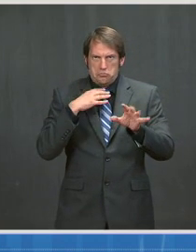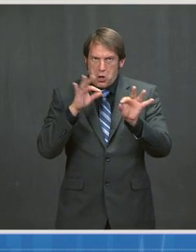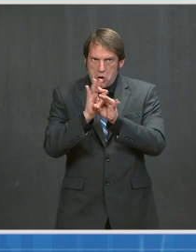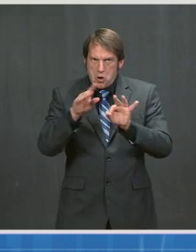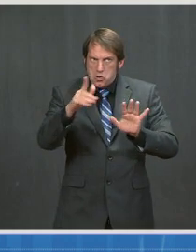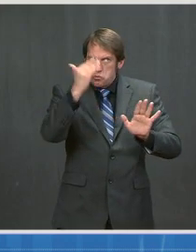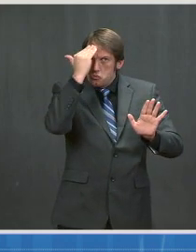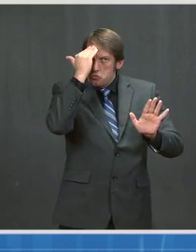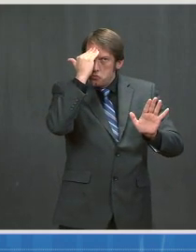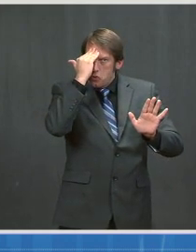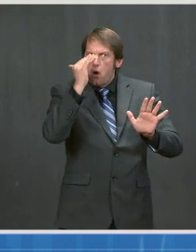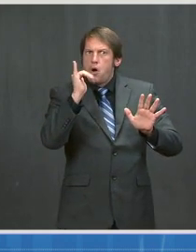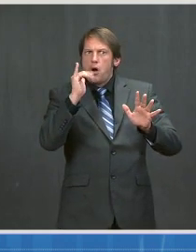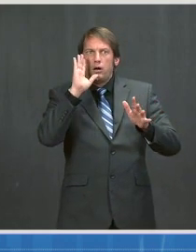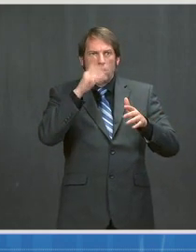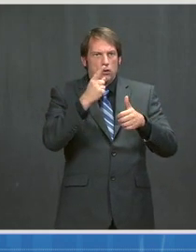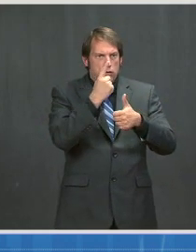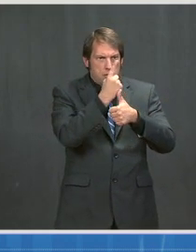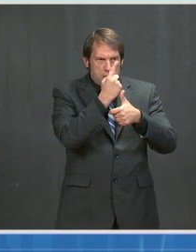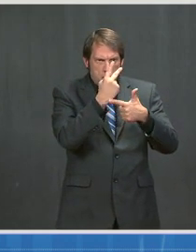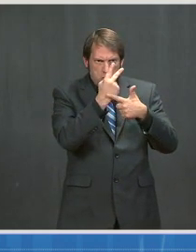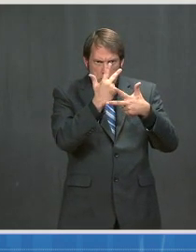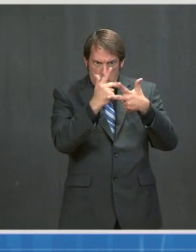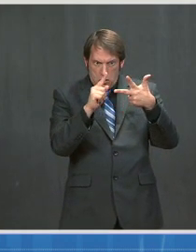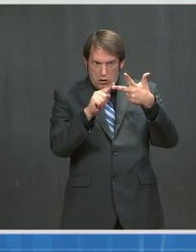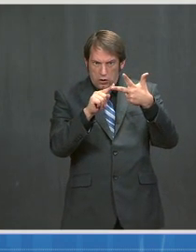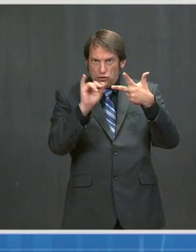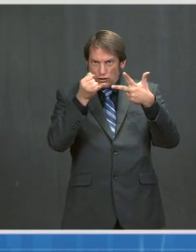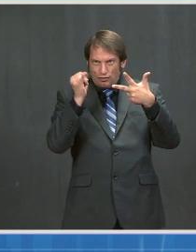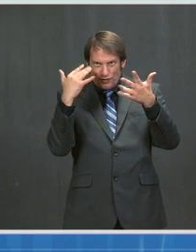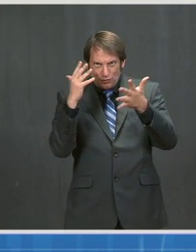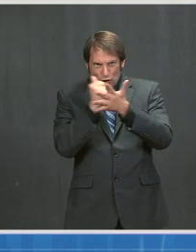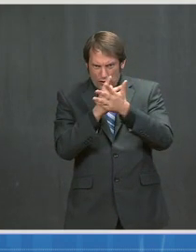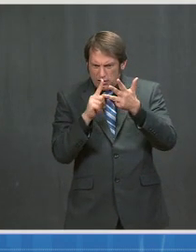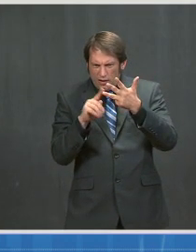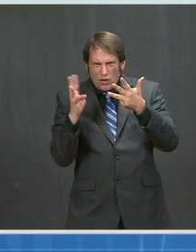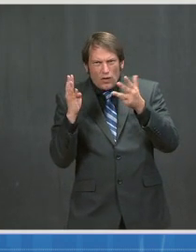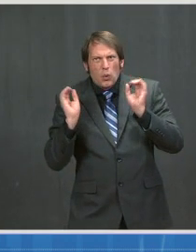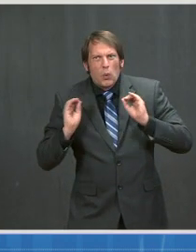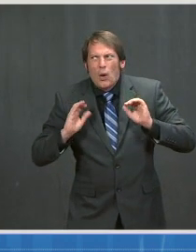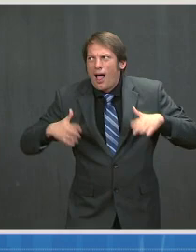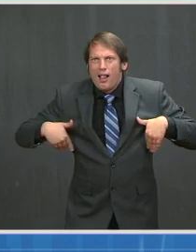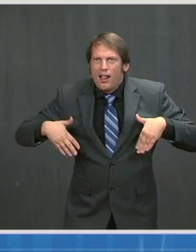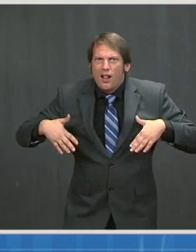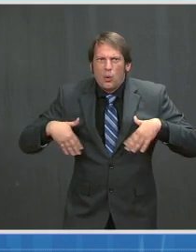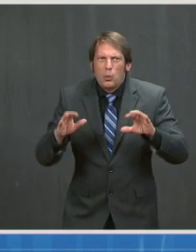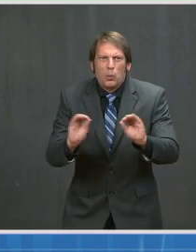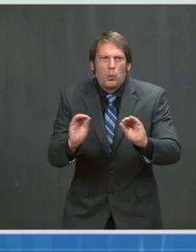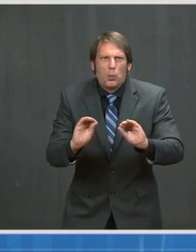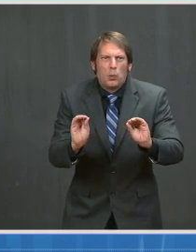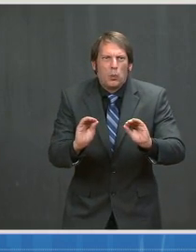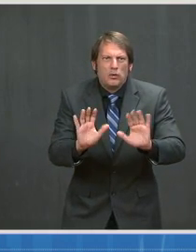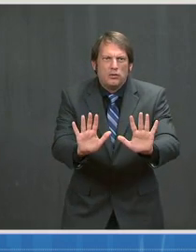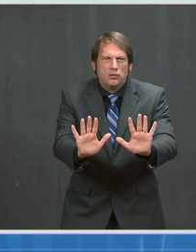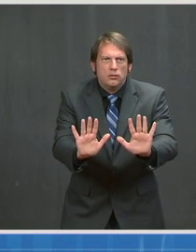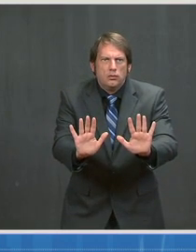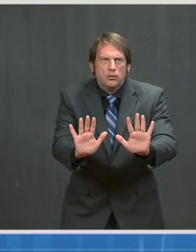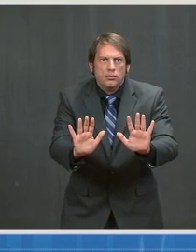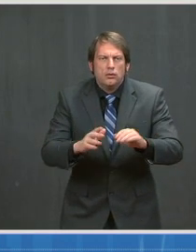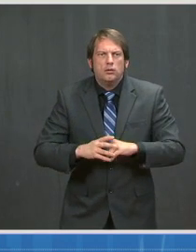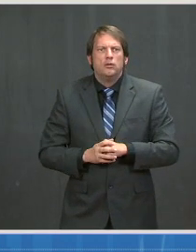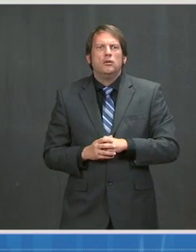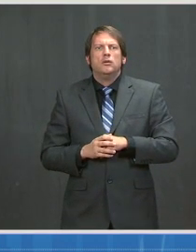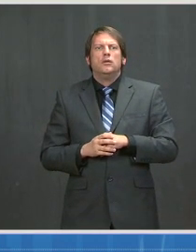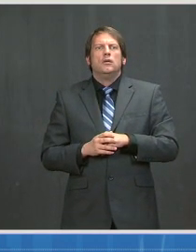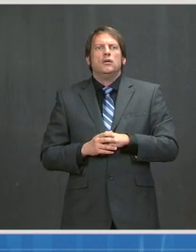assured of that fact that we have safe and effective vaccine, and no vaccine will leave any factory and less authorized by the